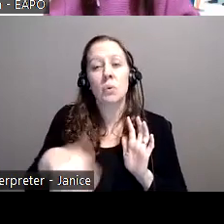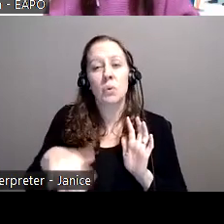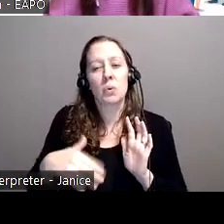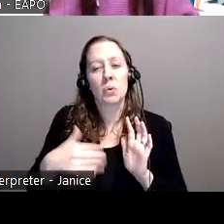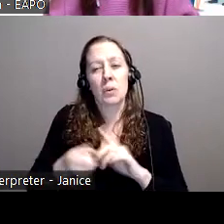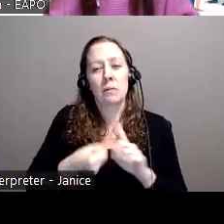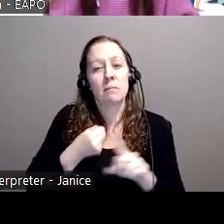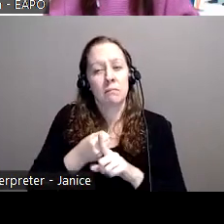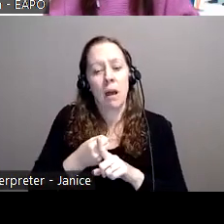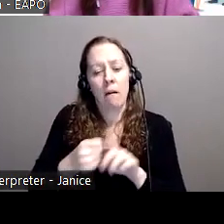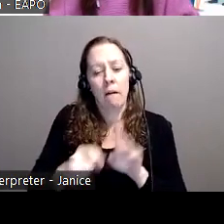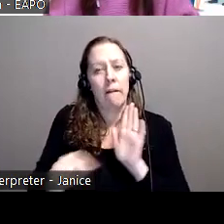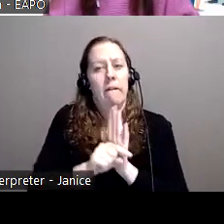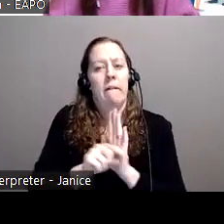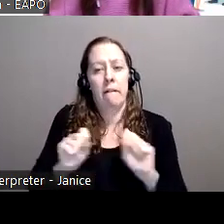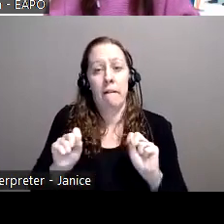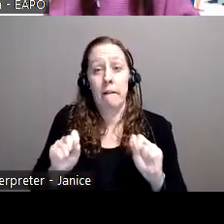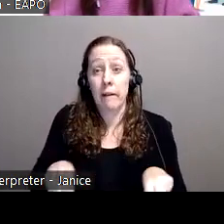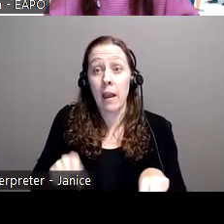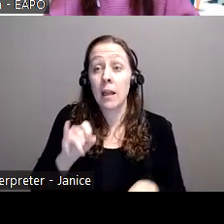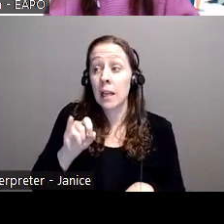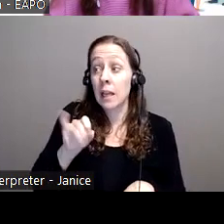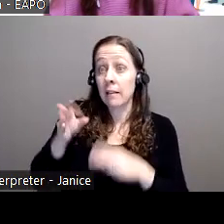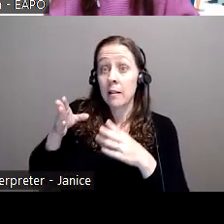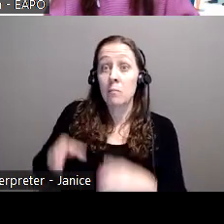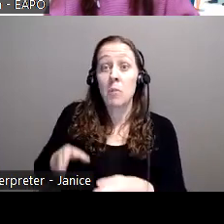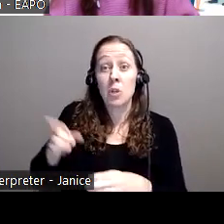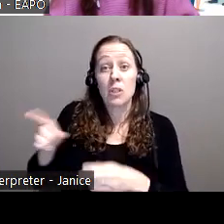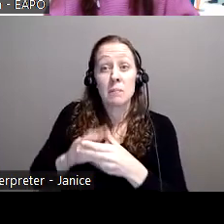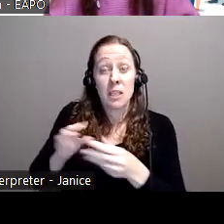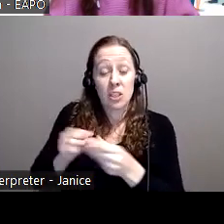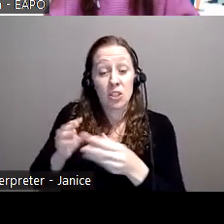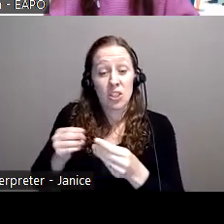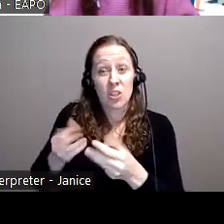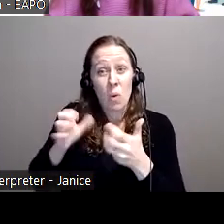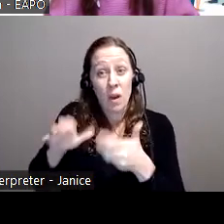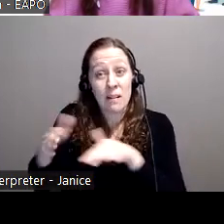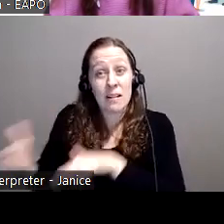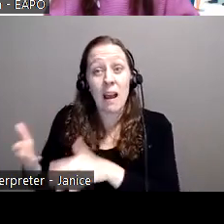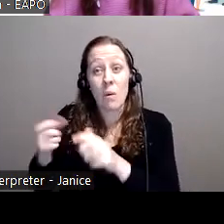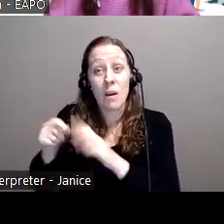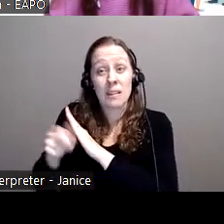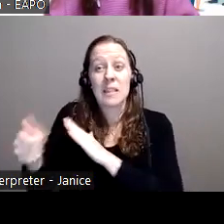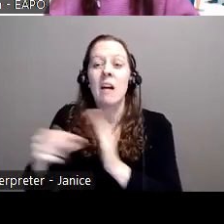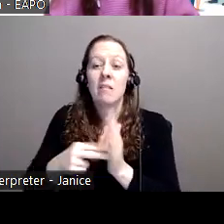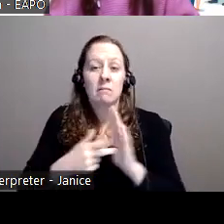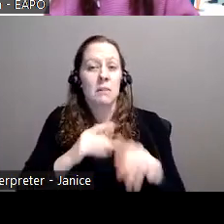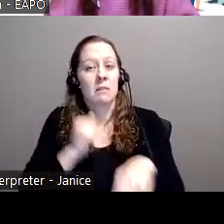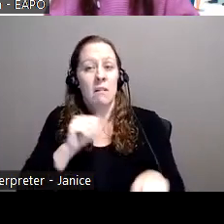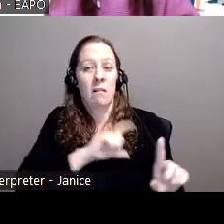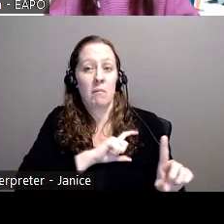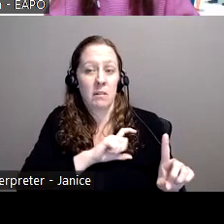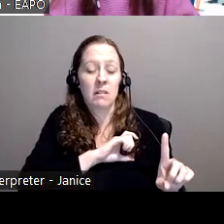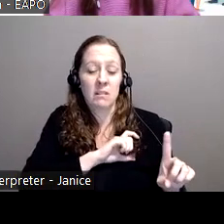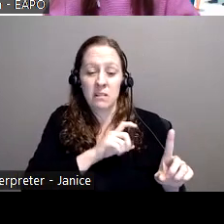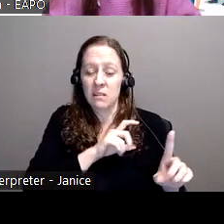anybody's, um, you know, mentioning suicide, like you mentioned Ryan and local police have to be involved and notified immediately.